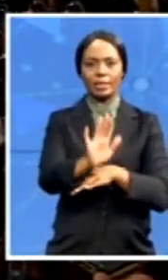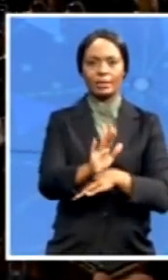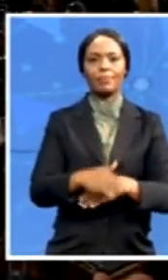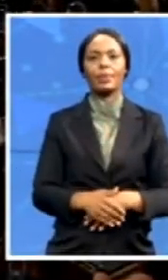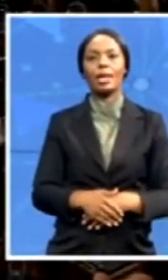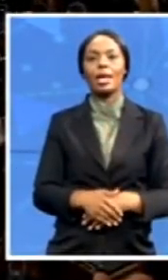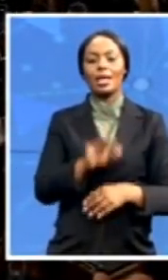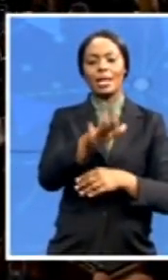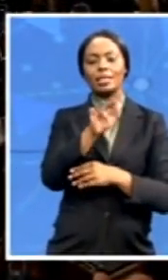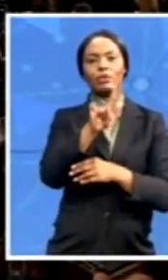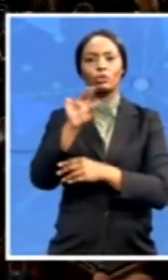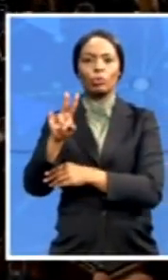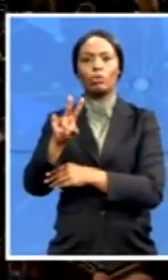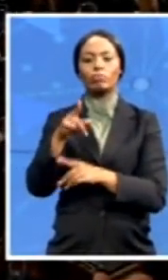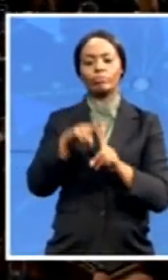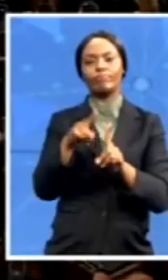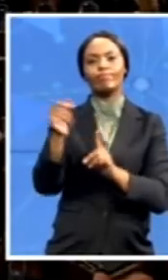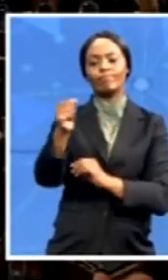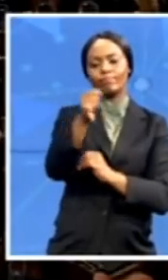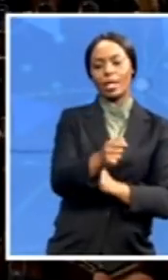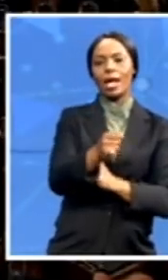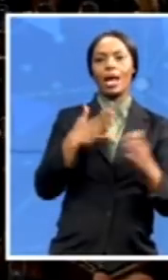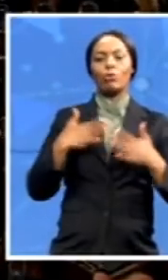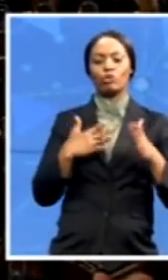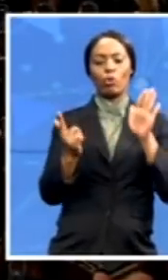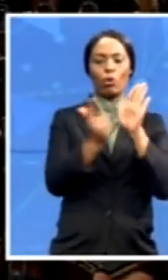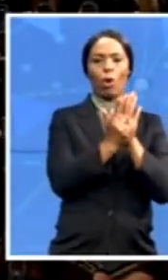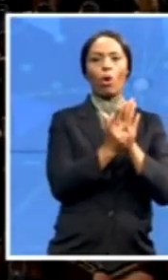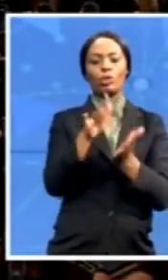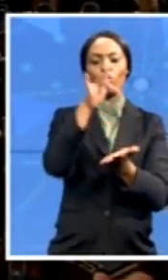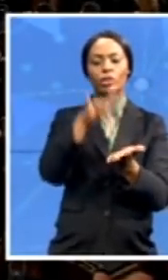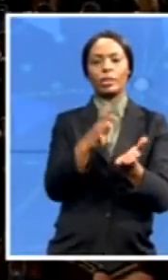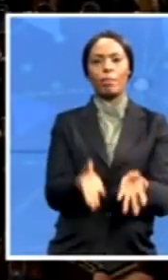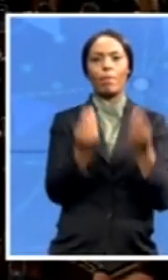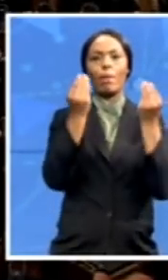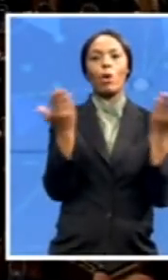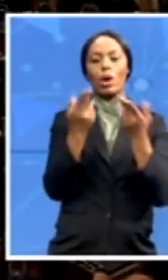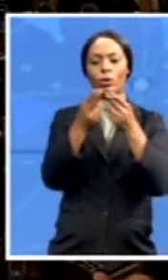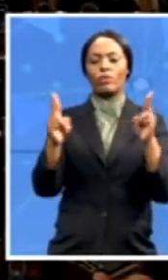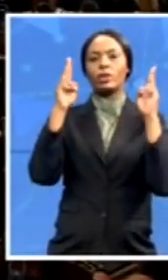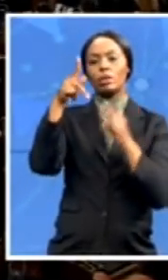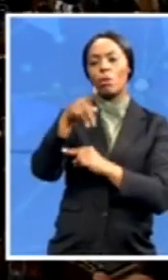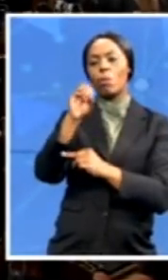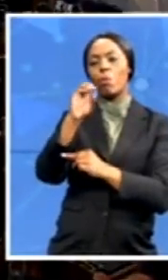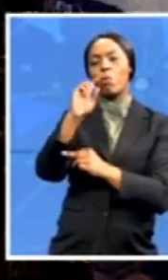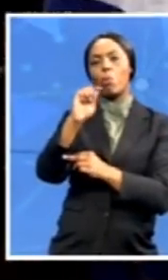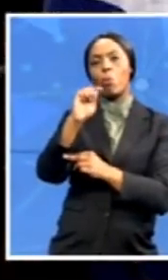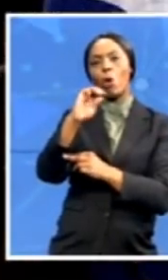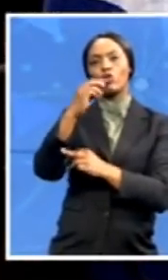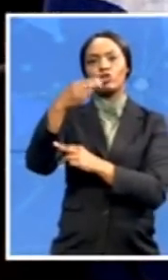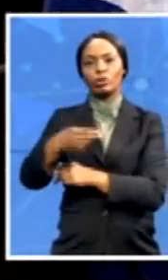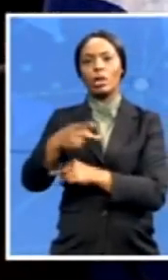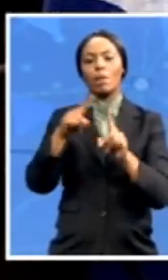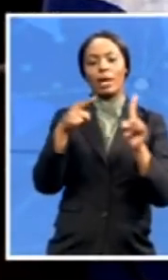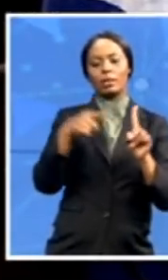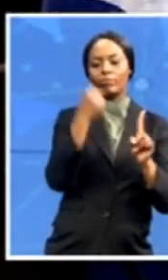Administrative Law at Pachtestroom University, but had to decline because of his decision to enter